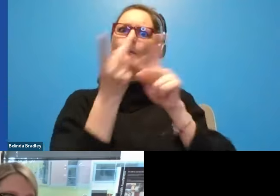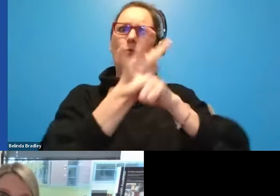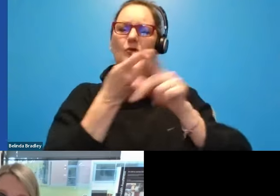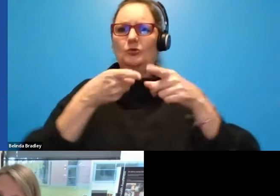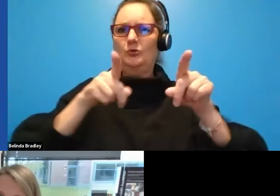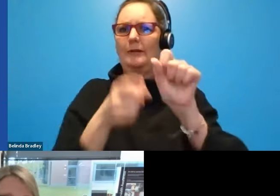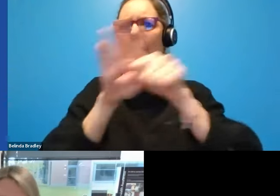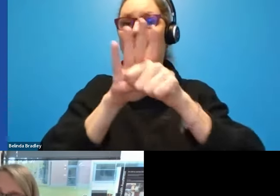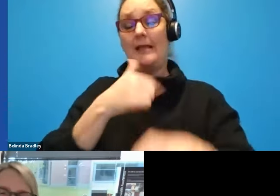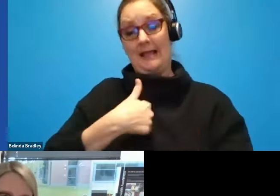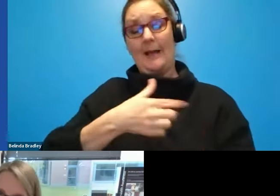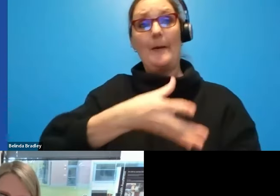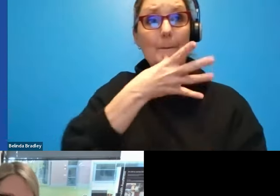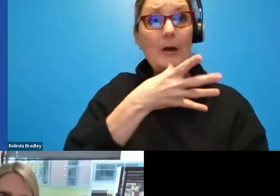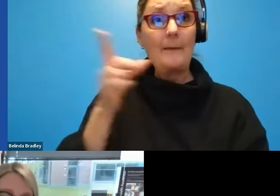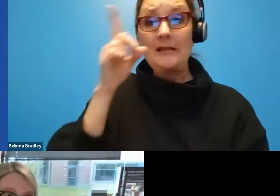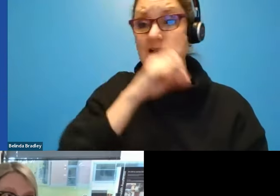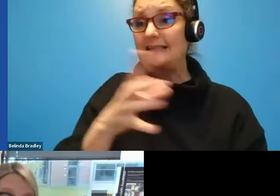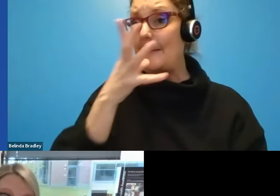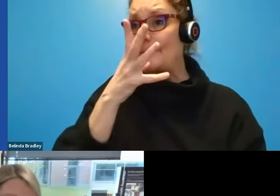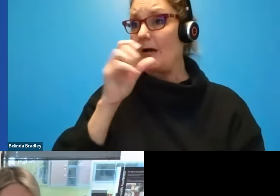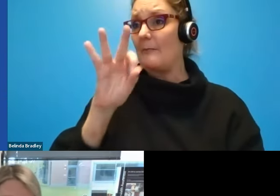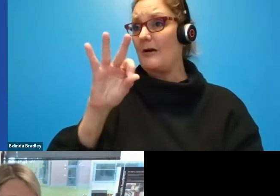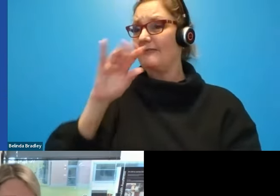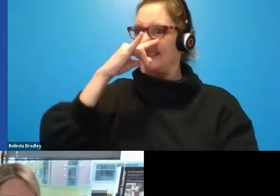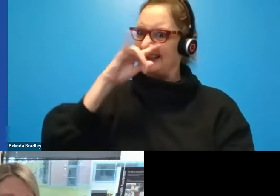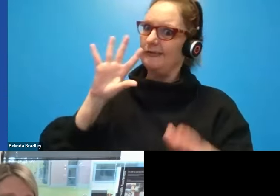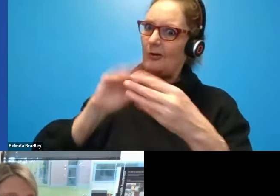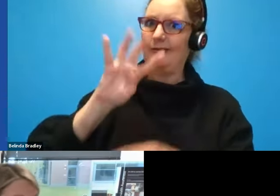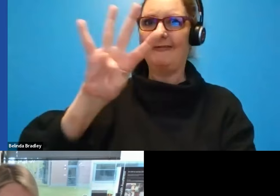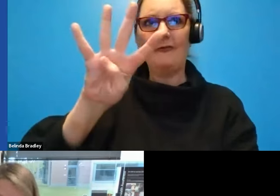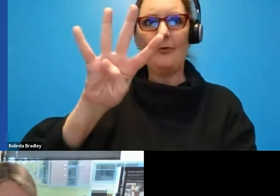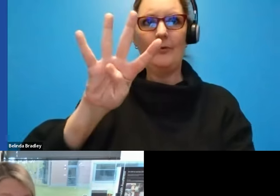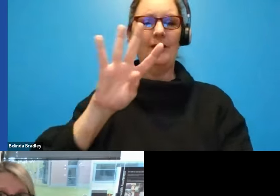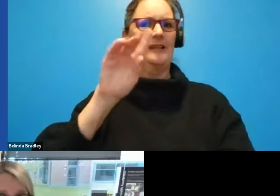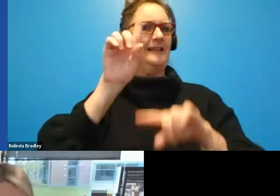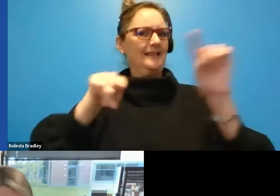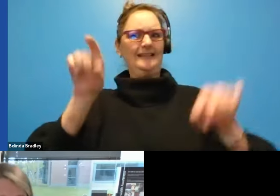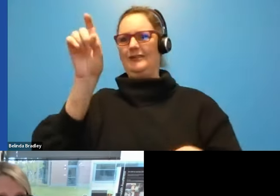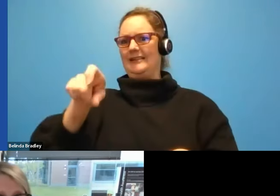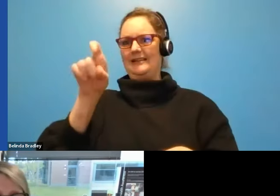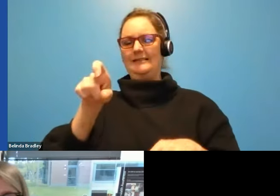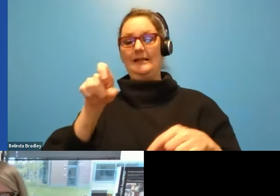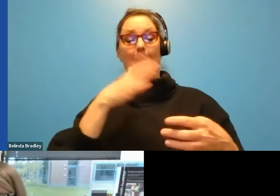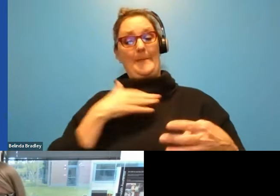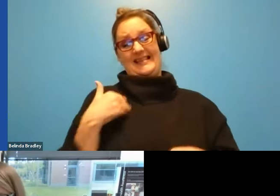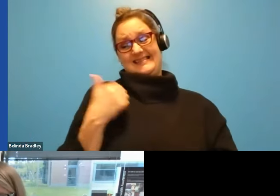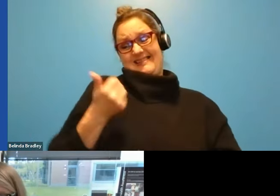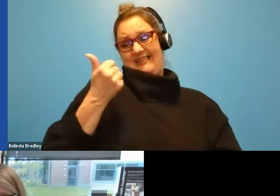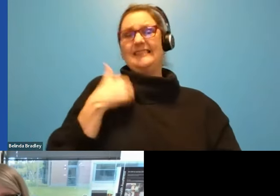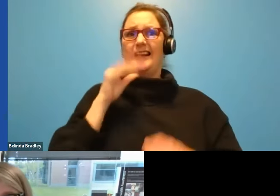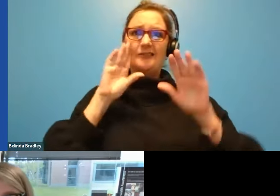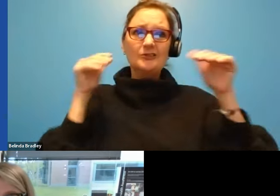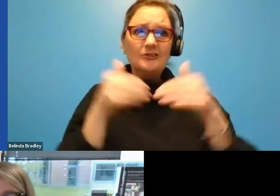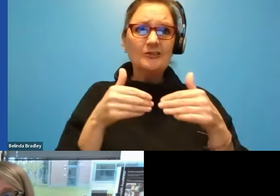four. All have different needs. My youngest has autism. We felt it really heavily. Um,